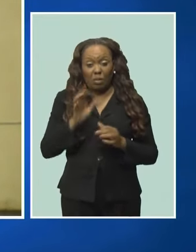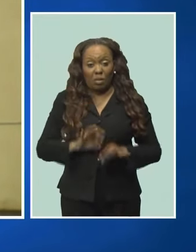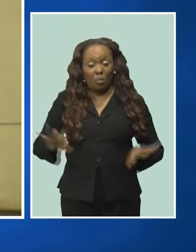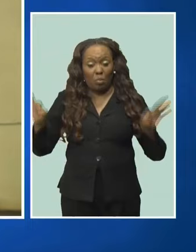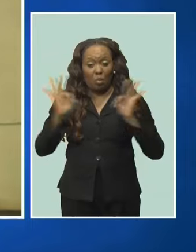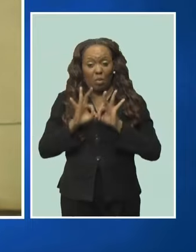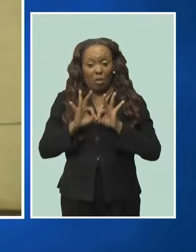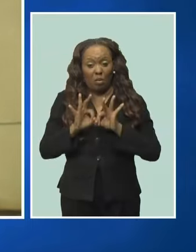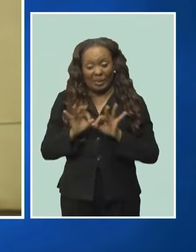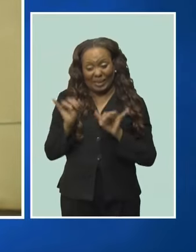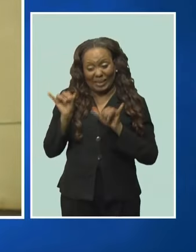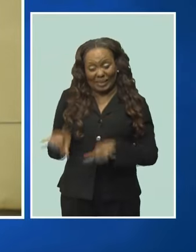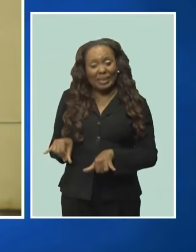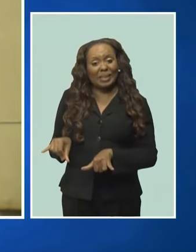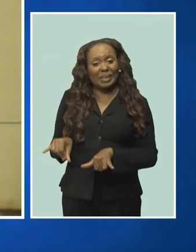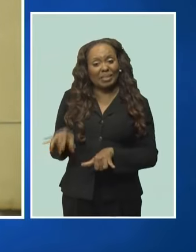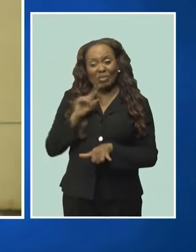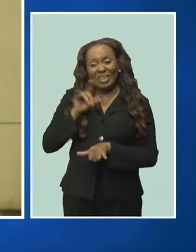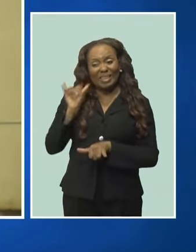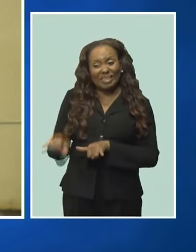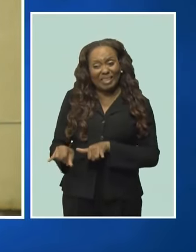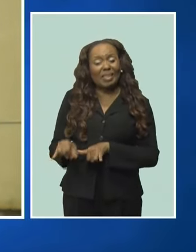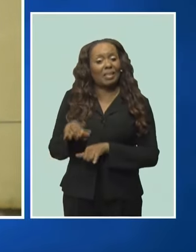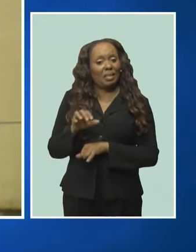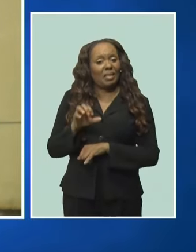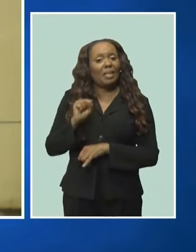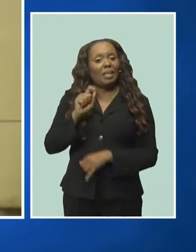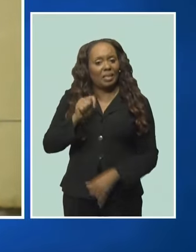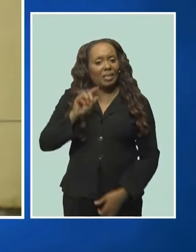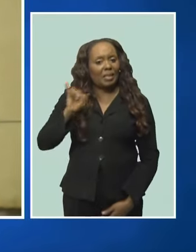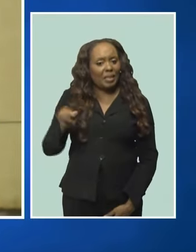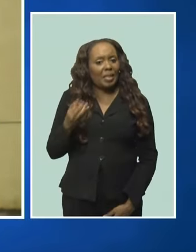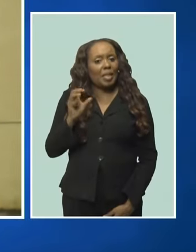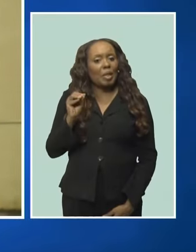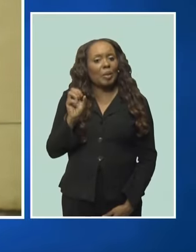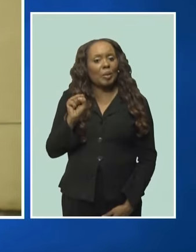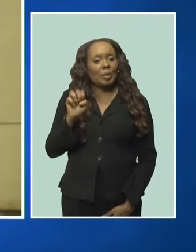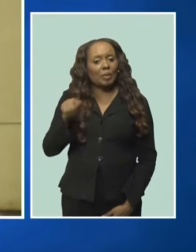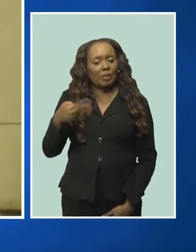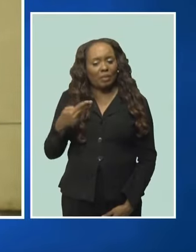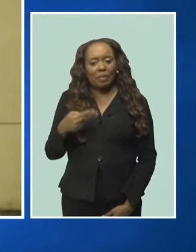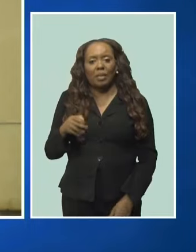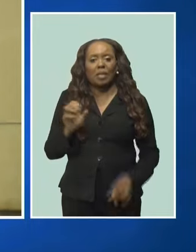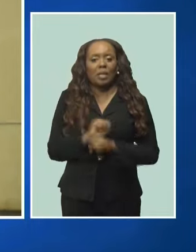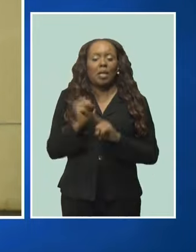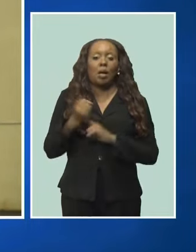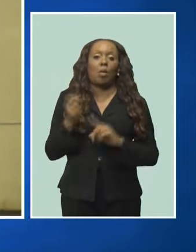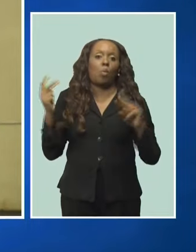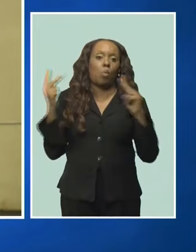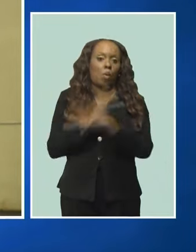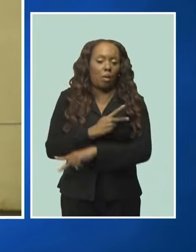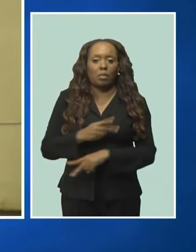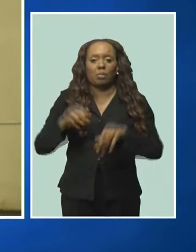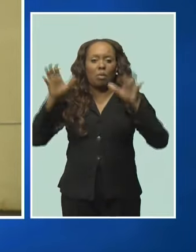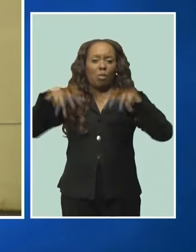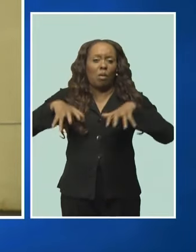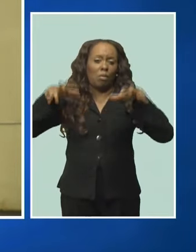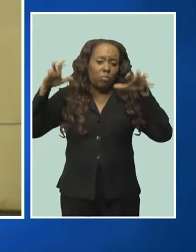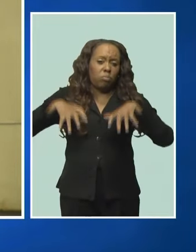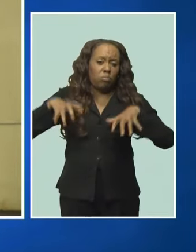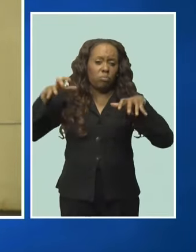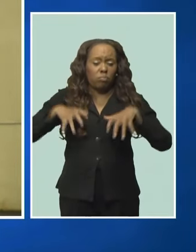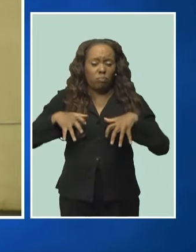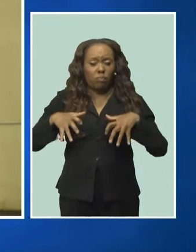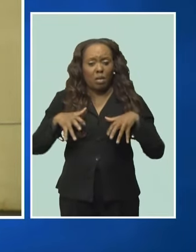arteries no matter how difficult. The situation in fall has gotten worse since the year turned. Obviously, we've had a lot of rains and so on to deal with.